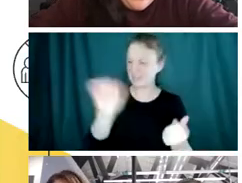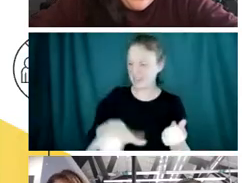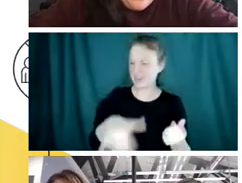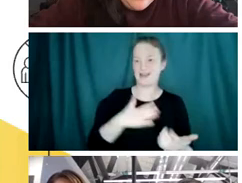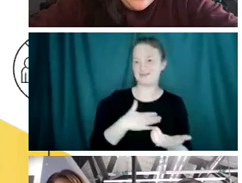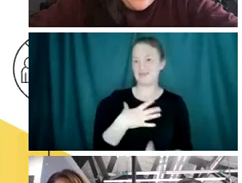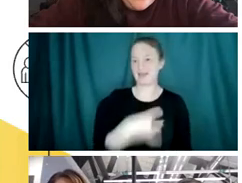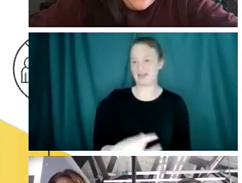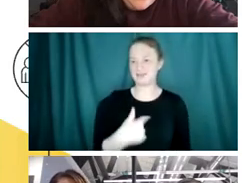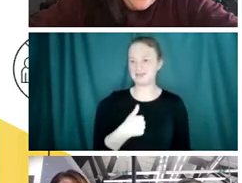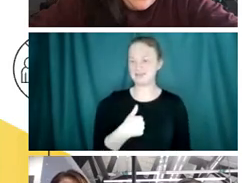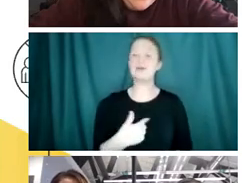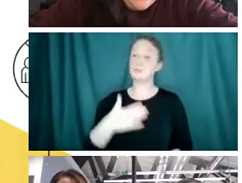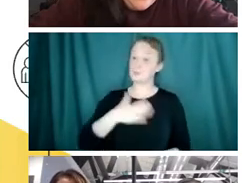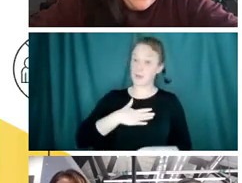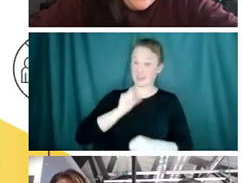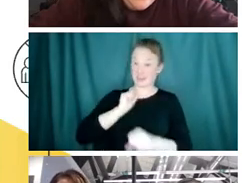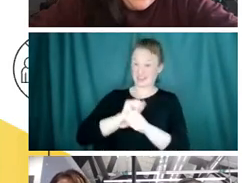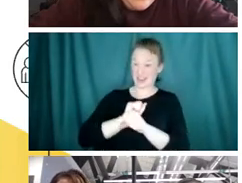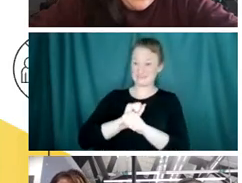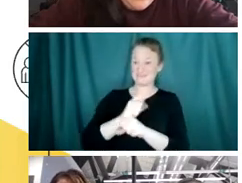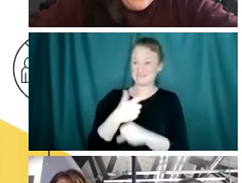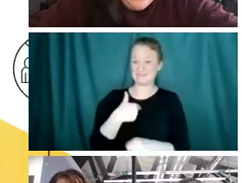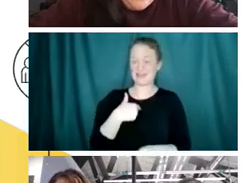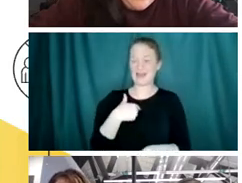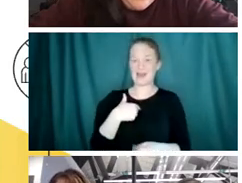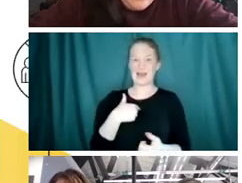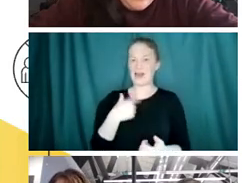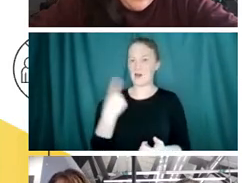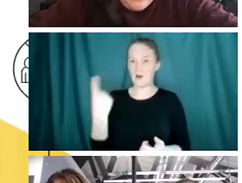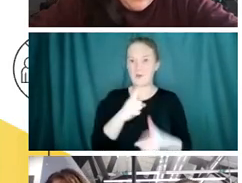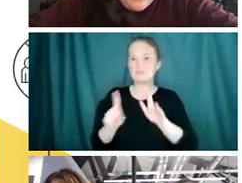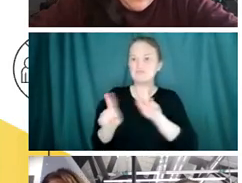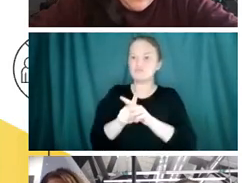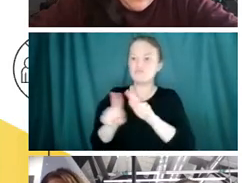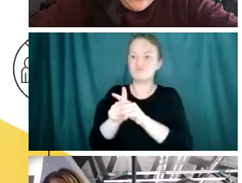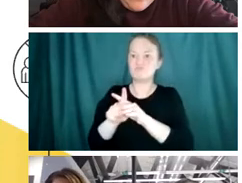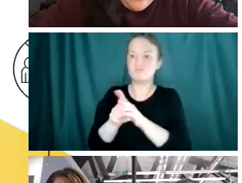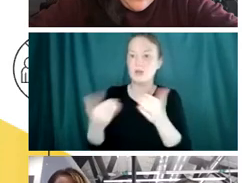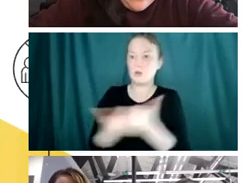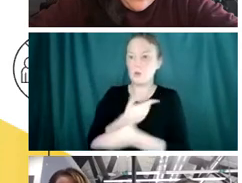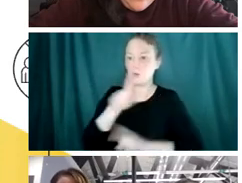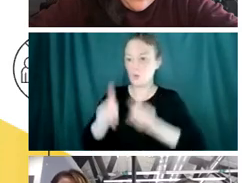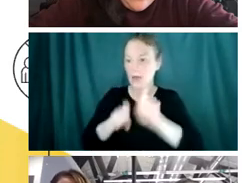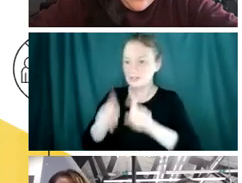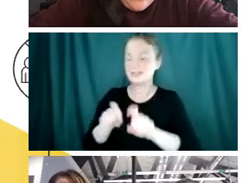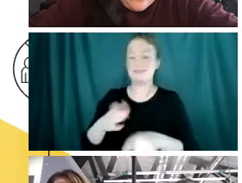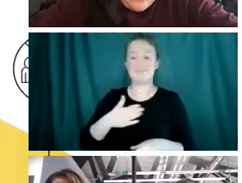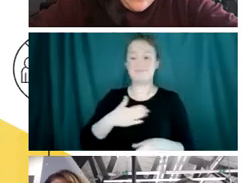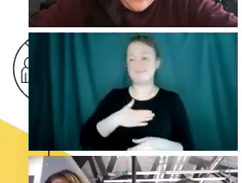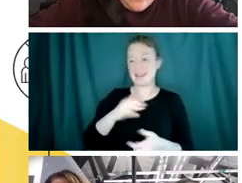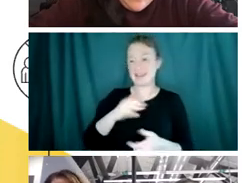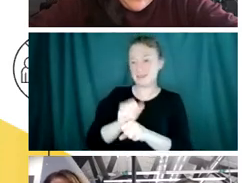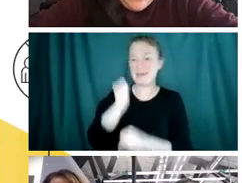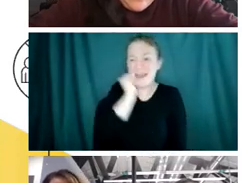most about my job is that I always have new questions and my day is never the same as what it was yesterday. So the